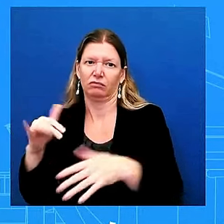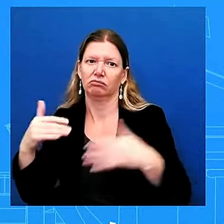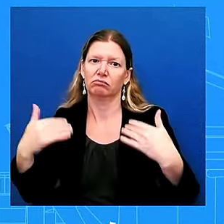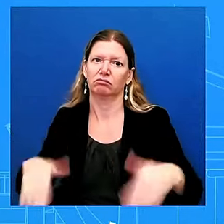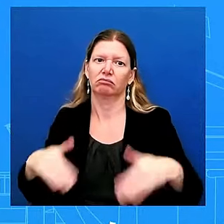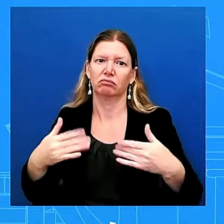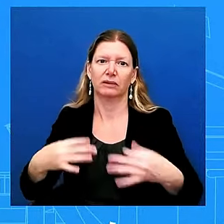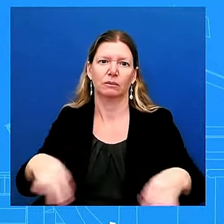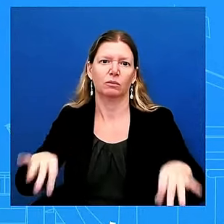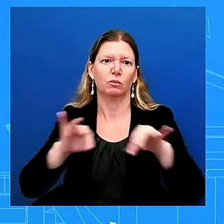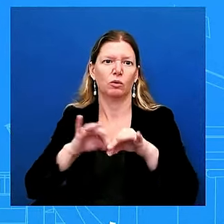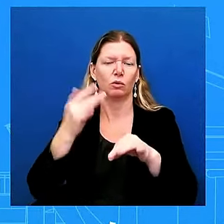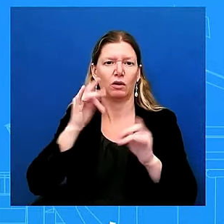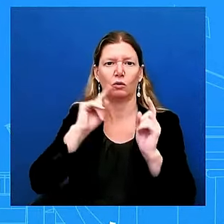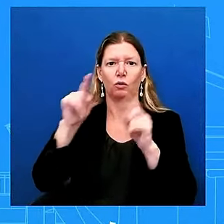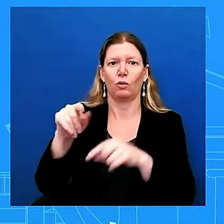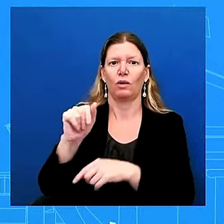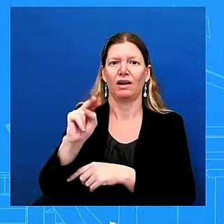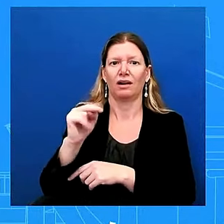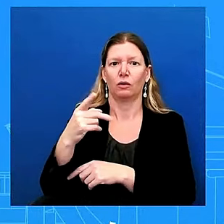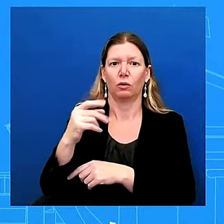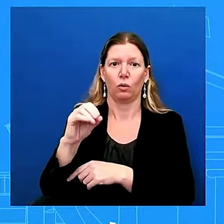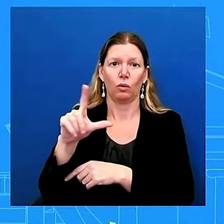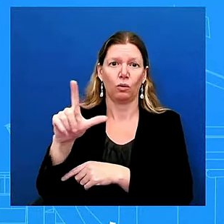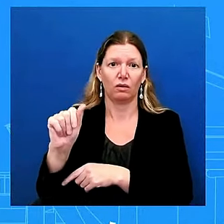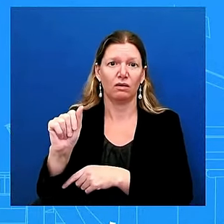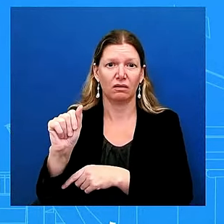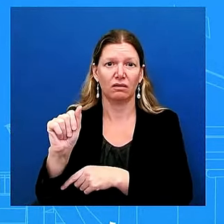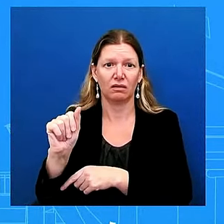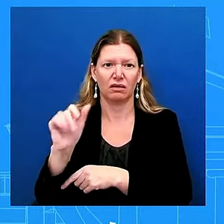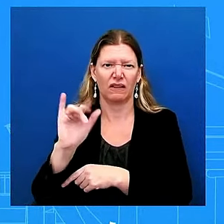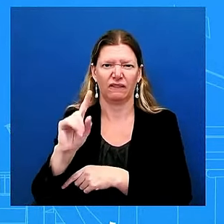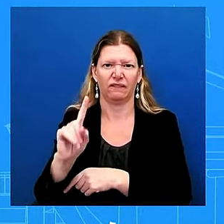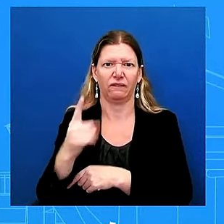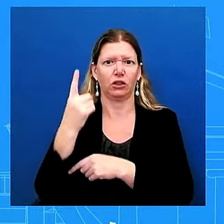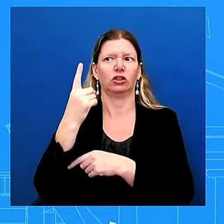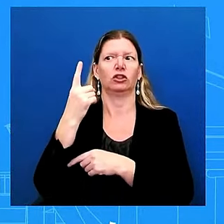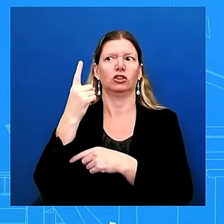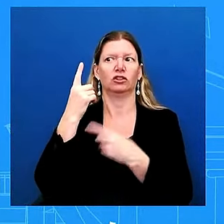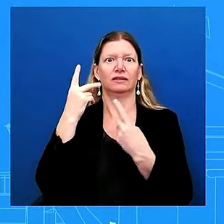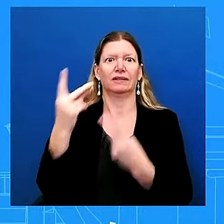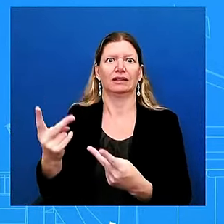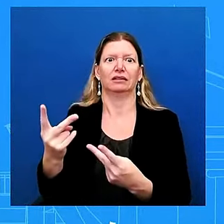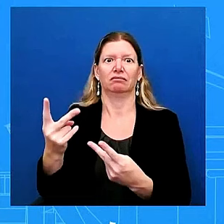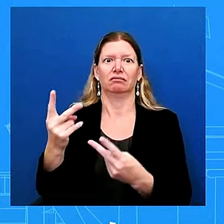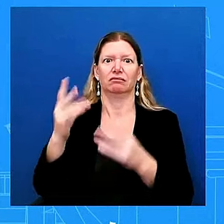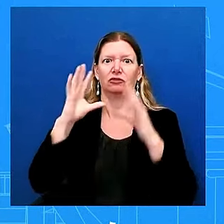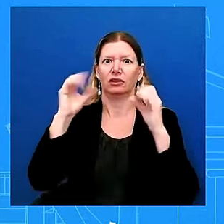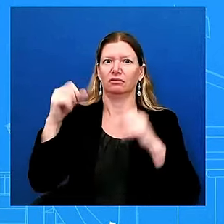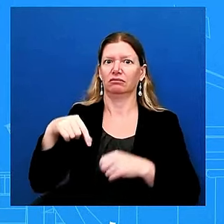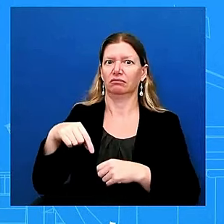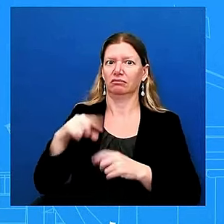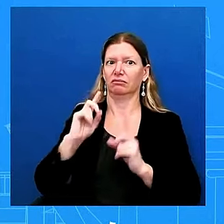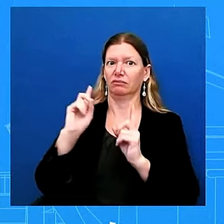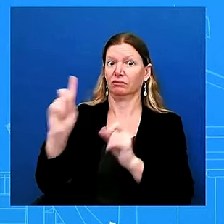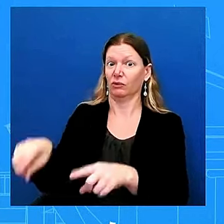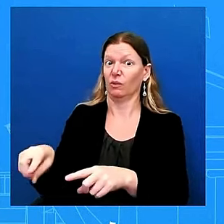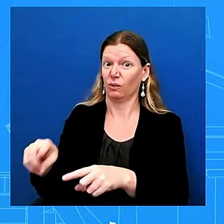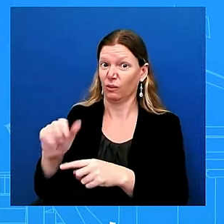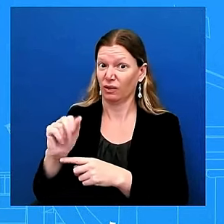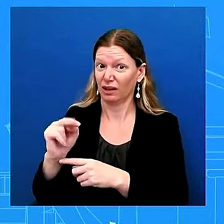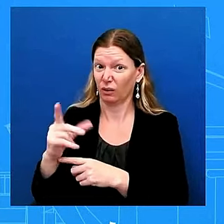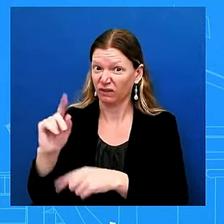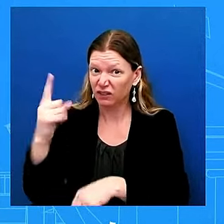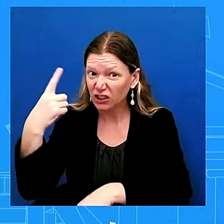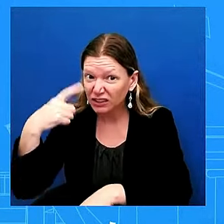also i think important to know it as well and so we're going to celebrate the evolution of the u.s angola relationship underscore the united states continued commitment